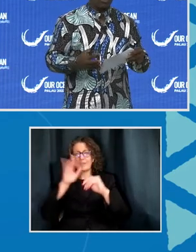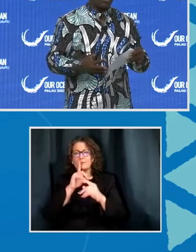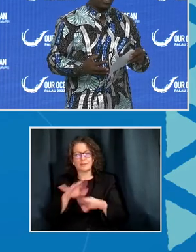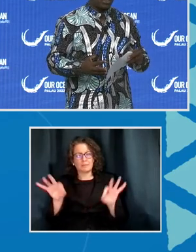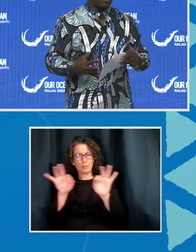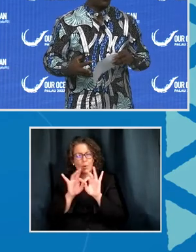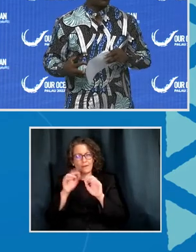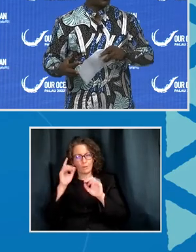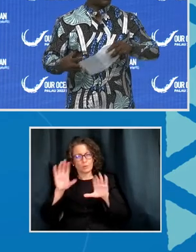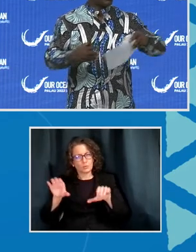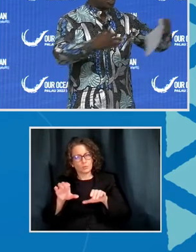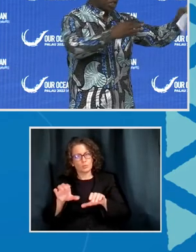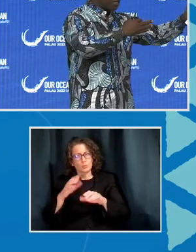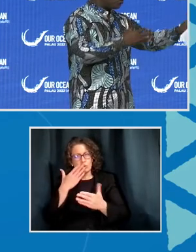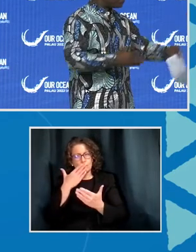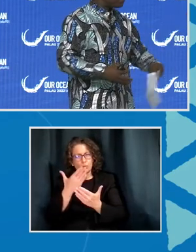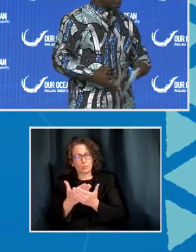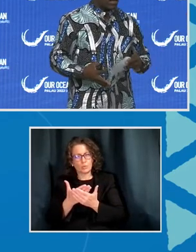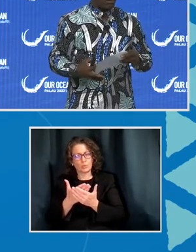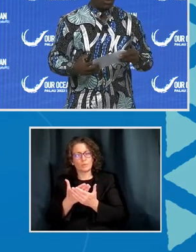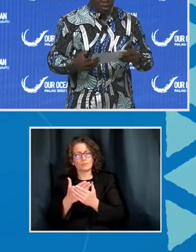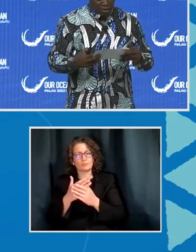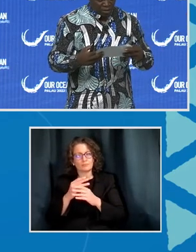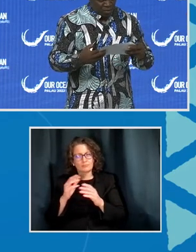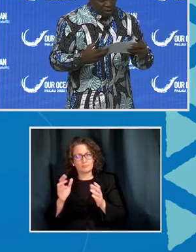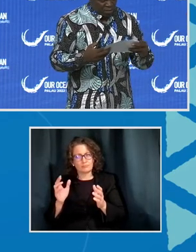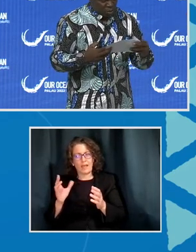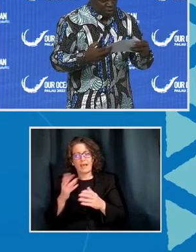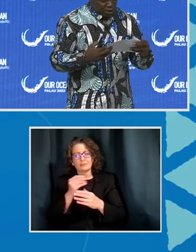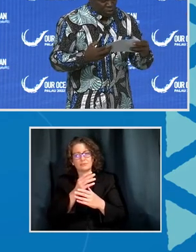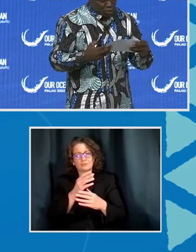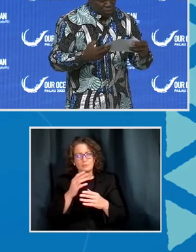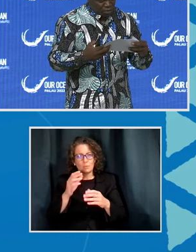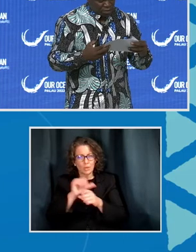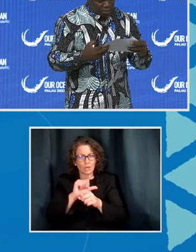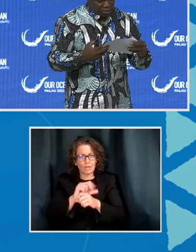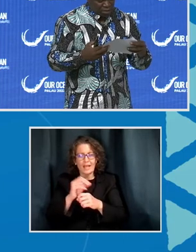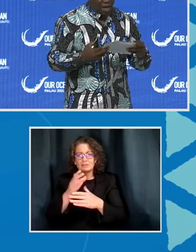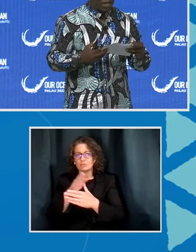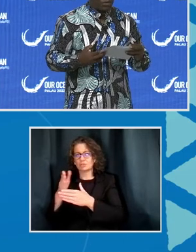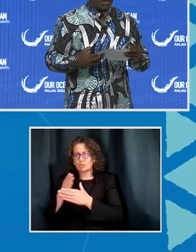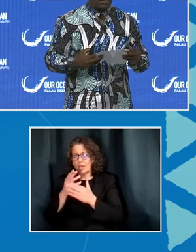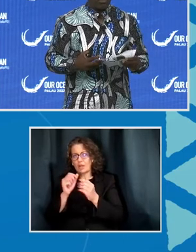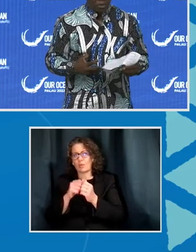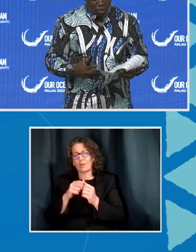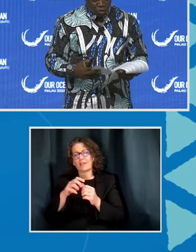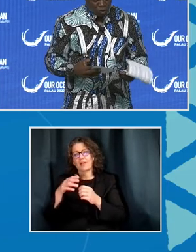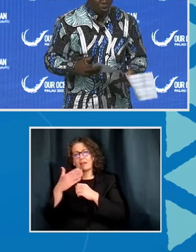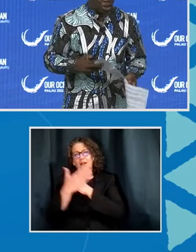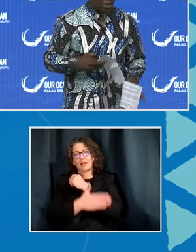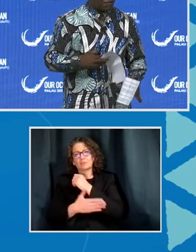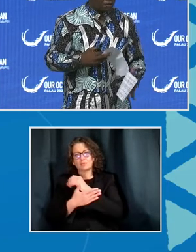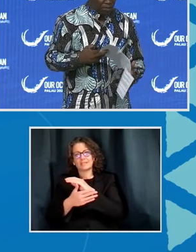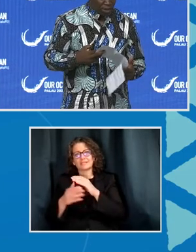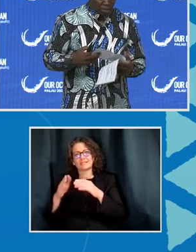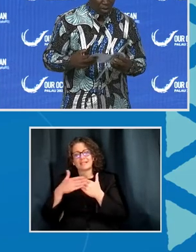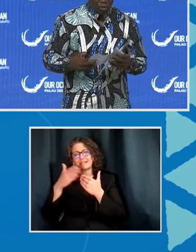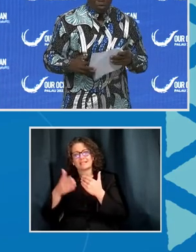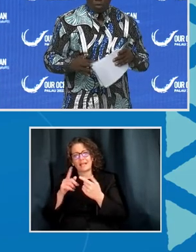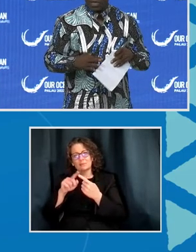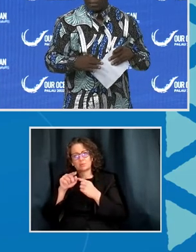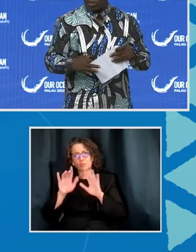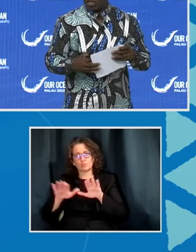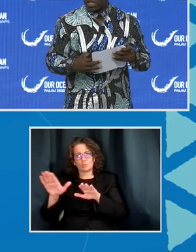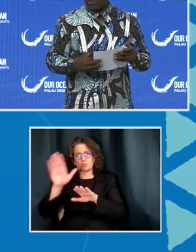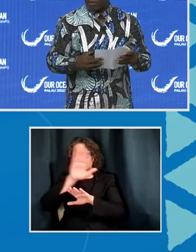very good operation and to share with countries boarding yours. And it's very important also to share information